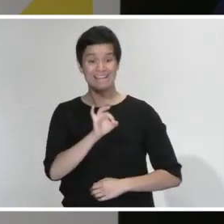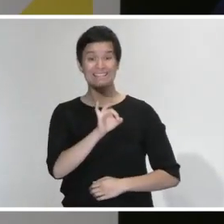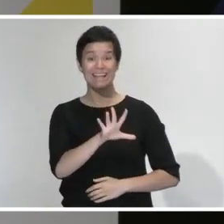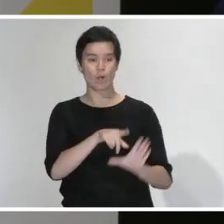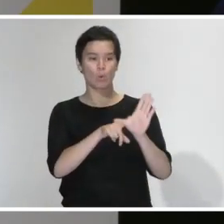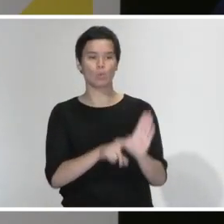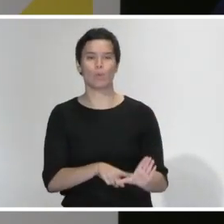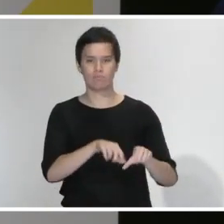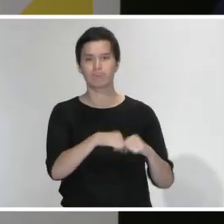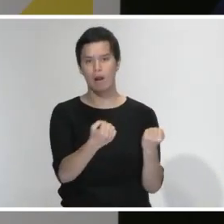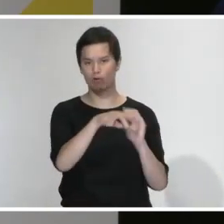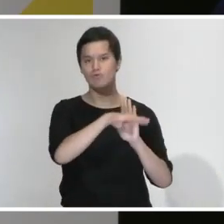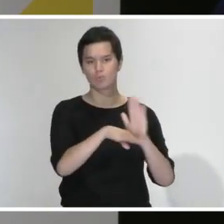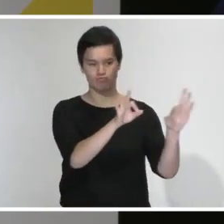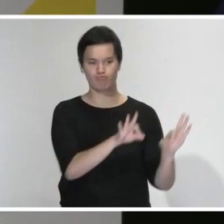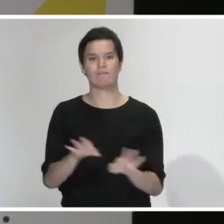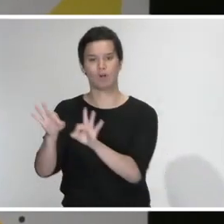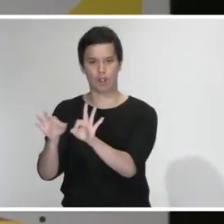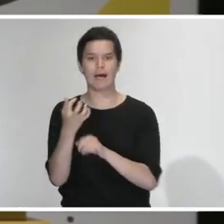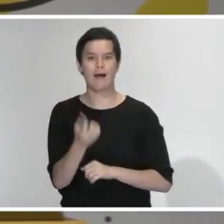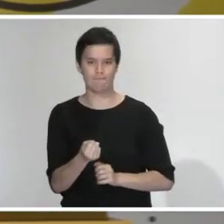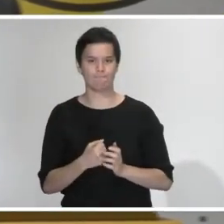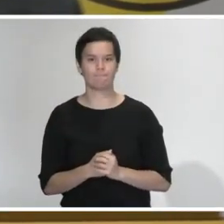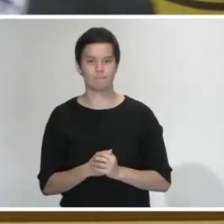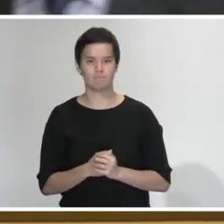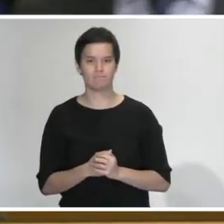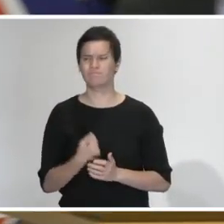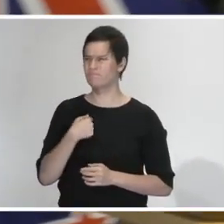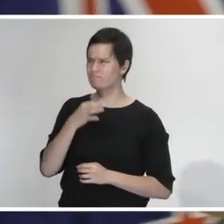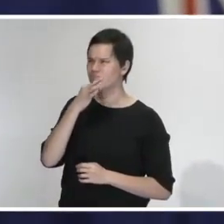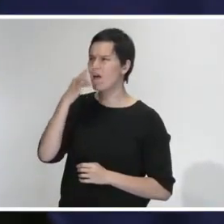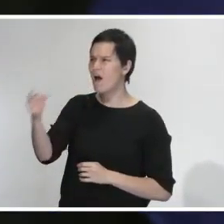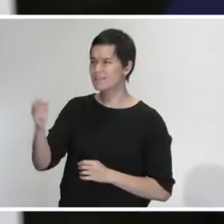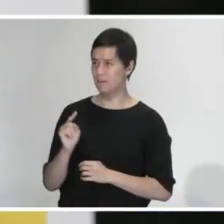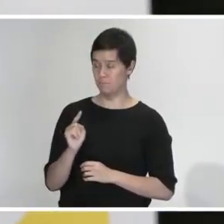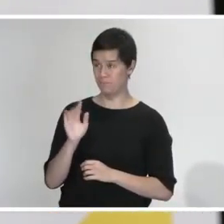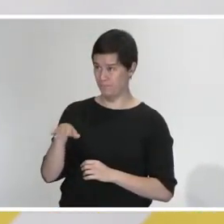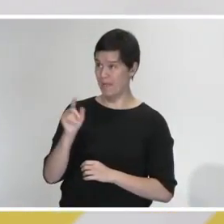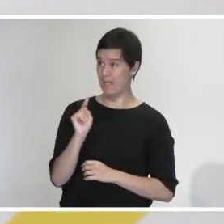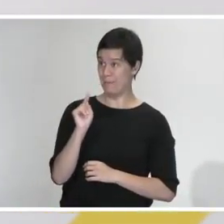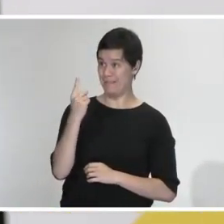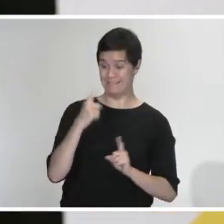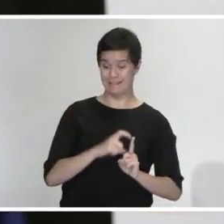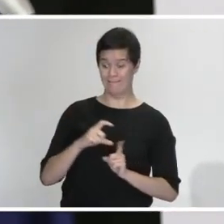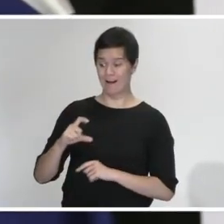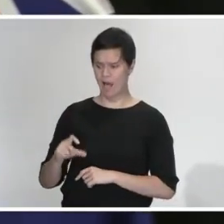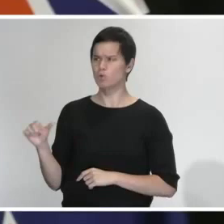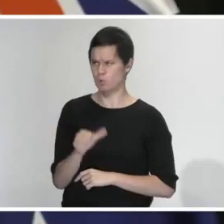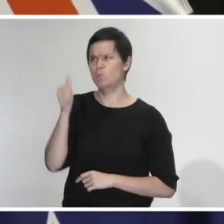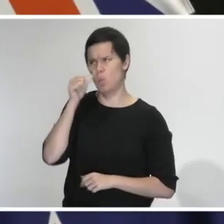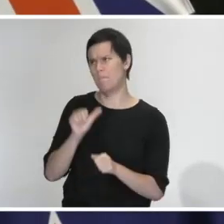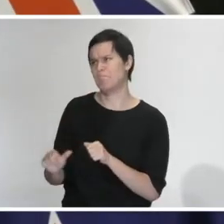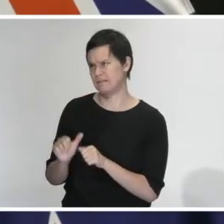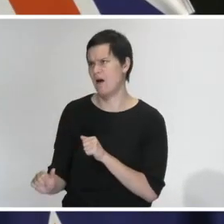This is what I'm announcing. Yeah, following on that question, you know, Toby Clark should have known better. There was a policeman who was spotted